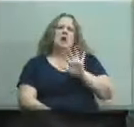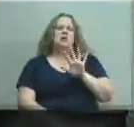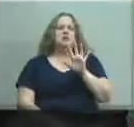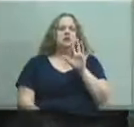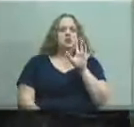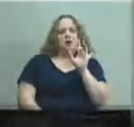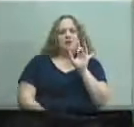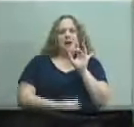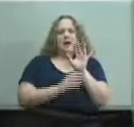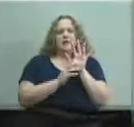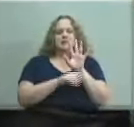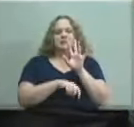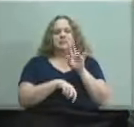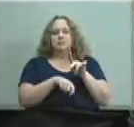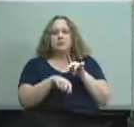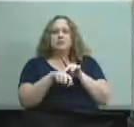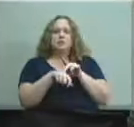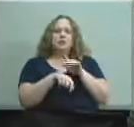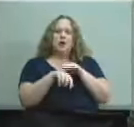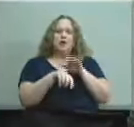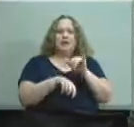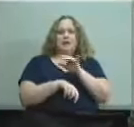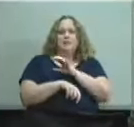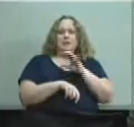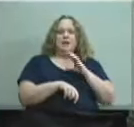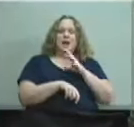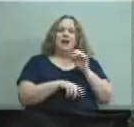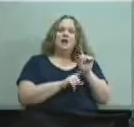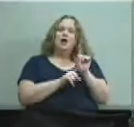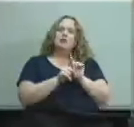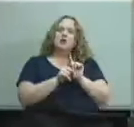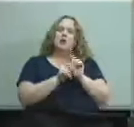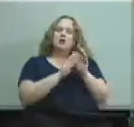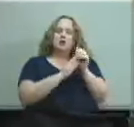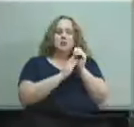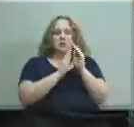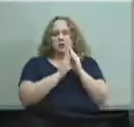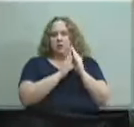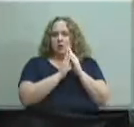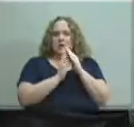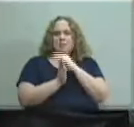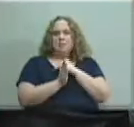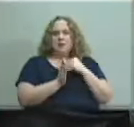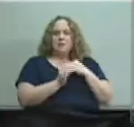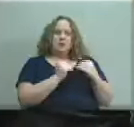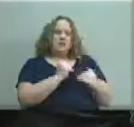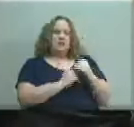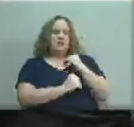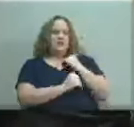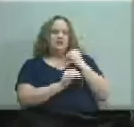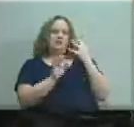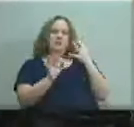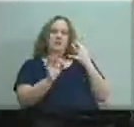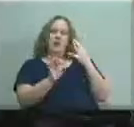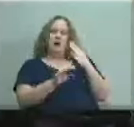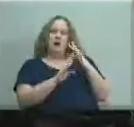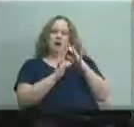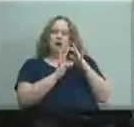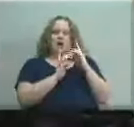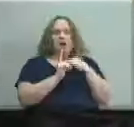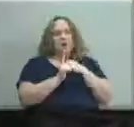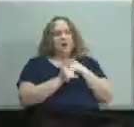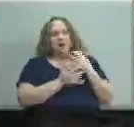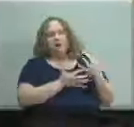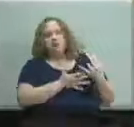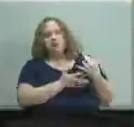and we also have received a number of community members who have submitted things online and so we've aggregated all of that